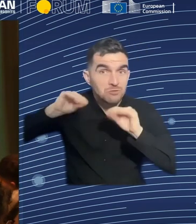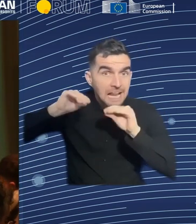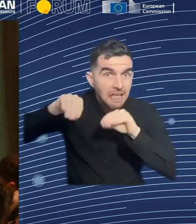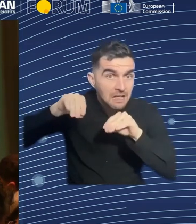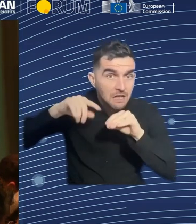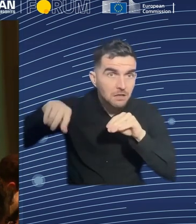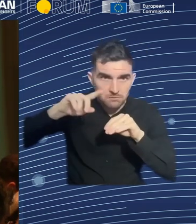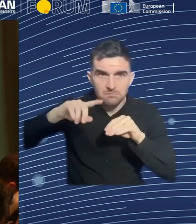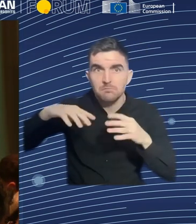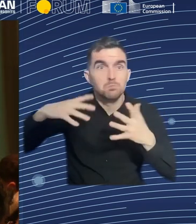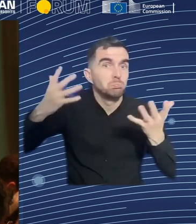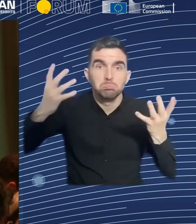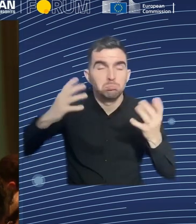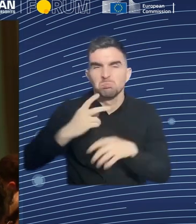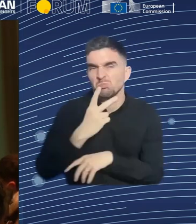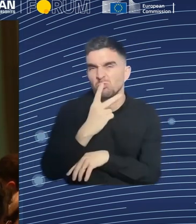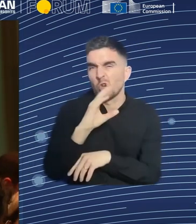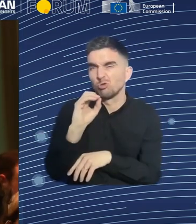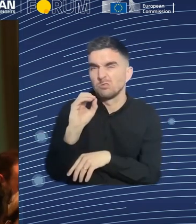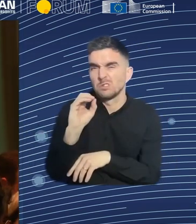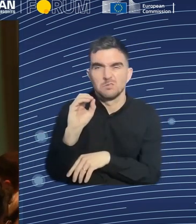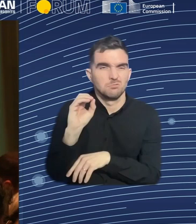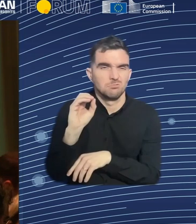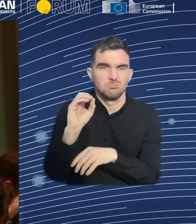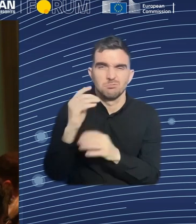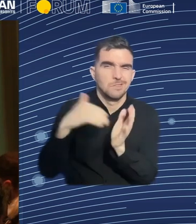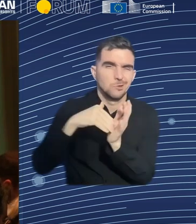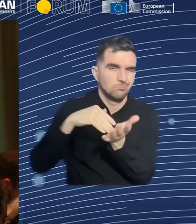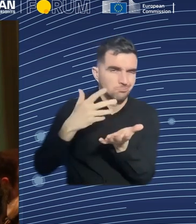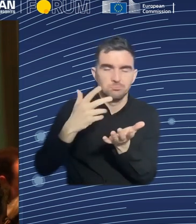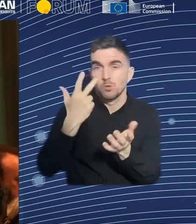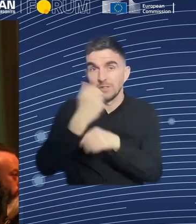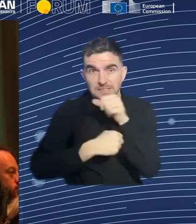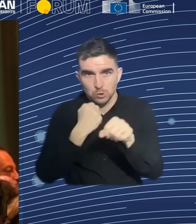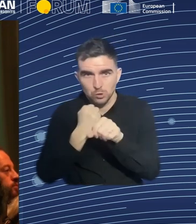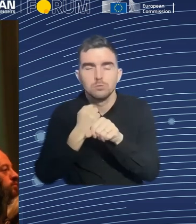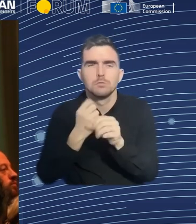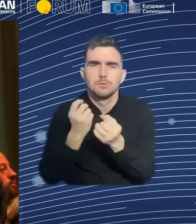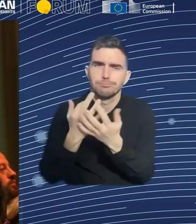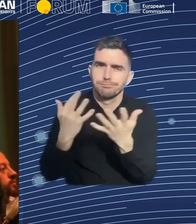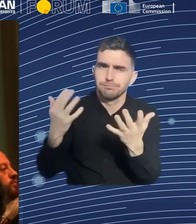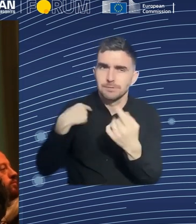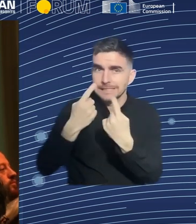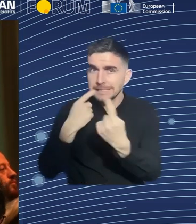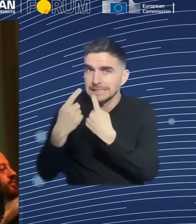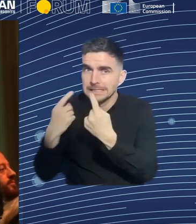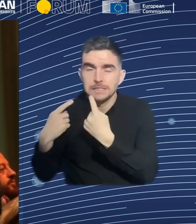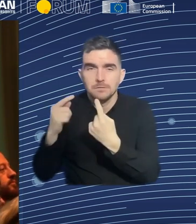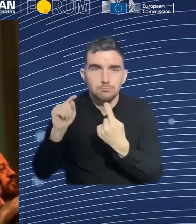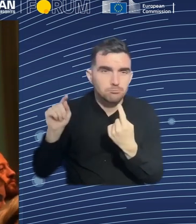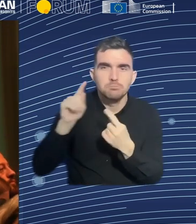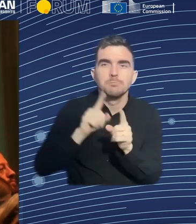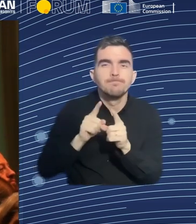spoken to them, like of smaller companies, they had no idea about it. And afterwards the employees,